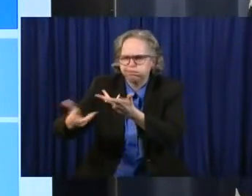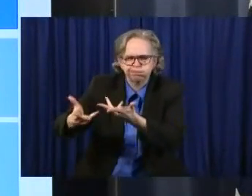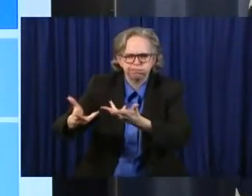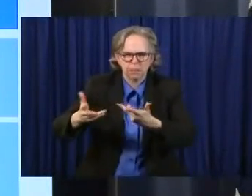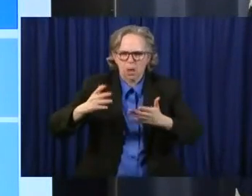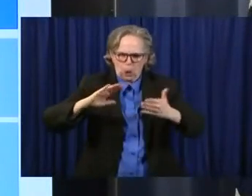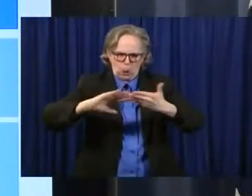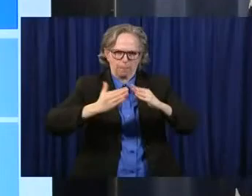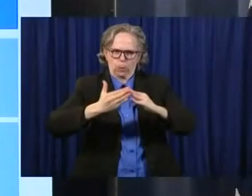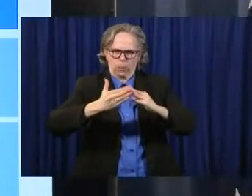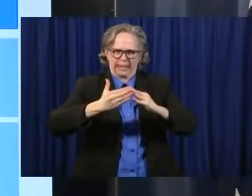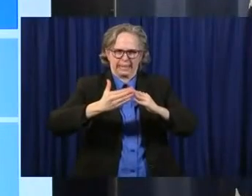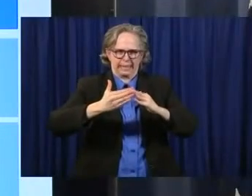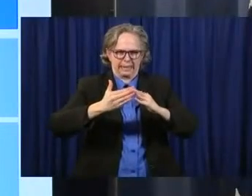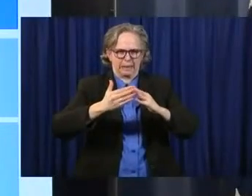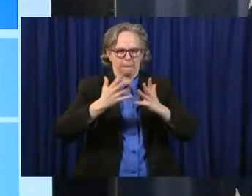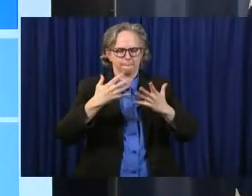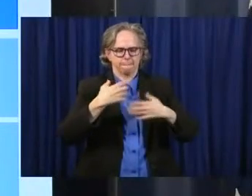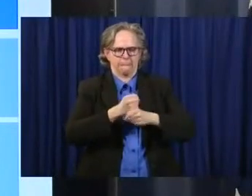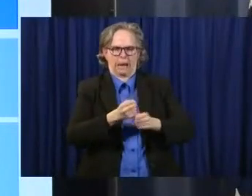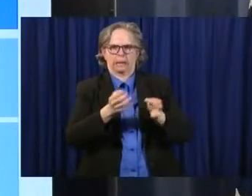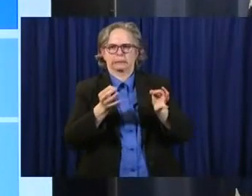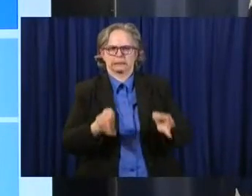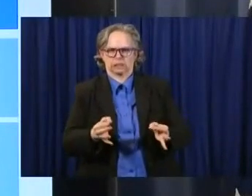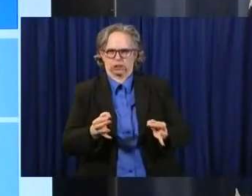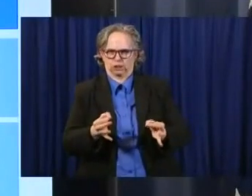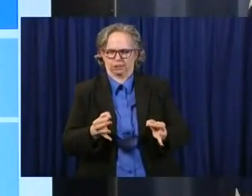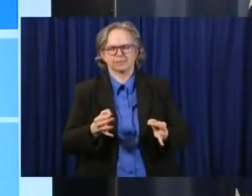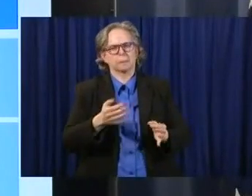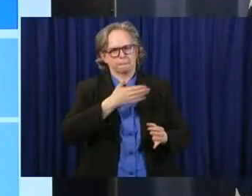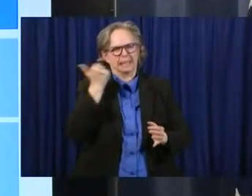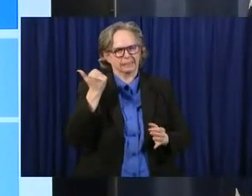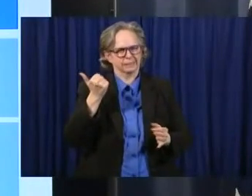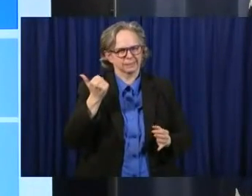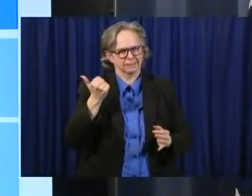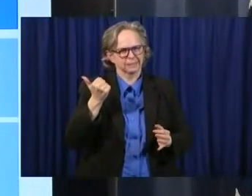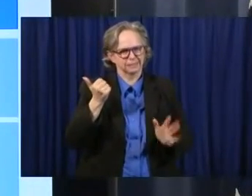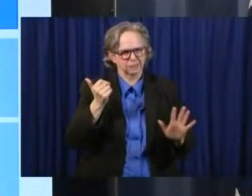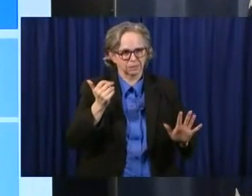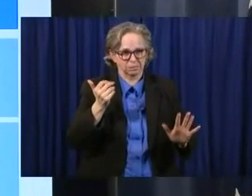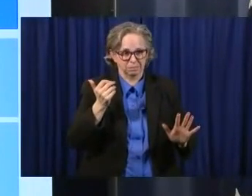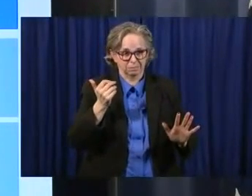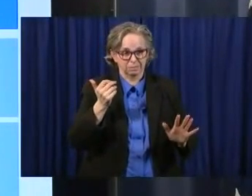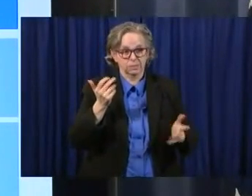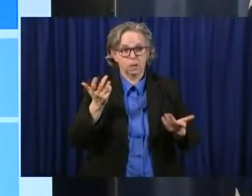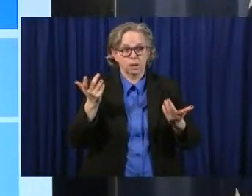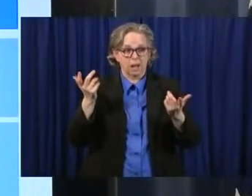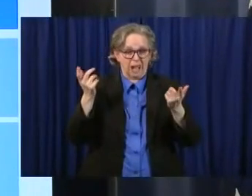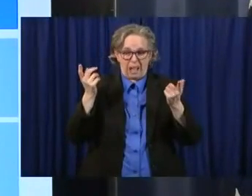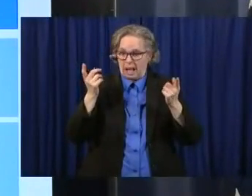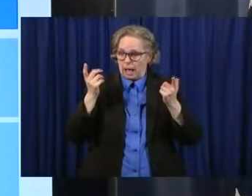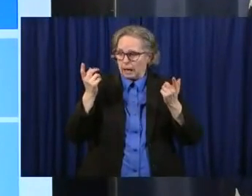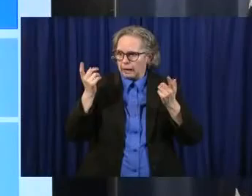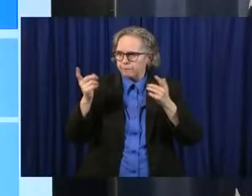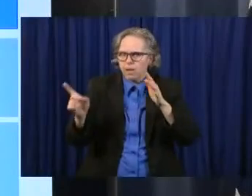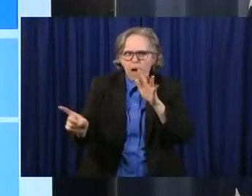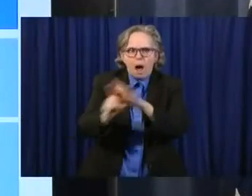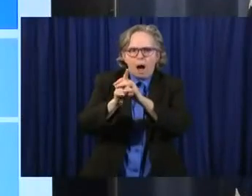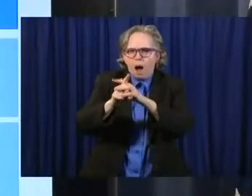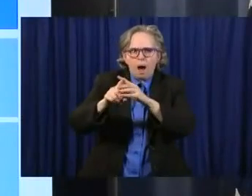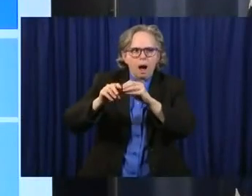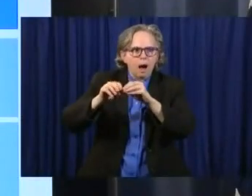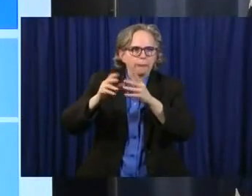make the best decisions for themselves. And so when we have an outbreak, perhaps like we've heard about in a meatpacking plant,